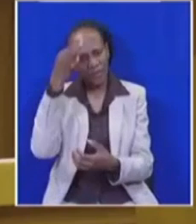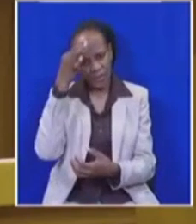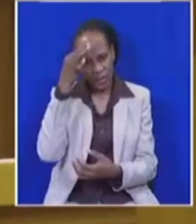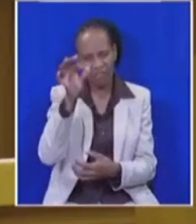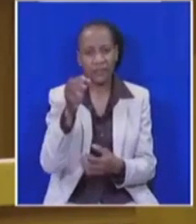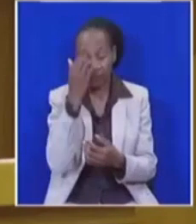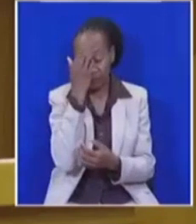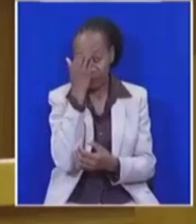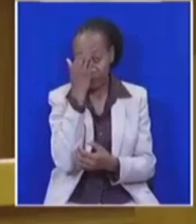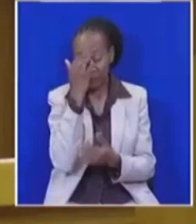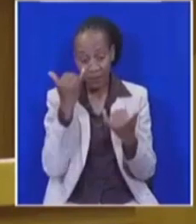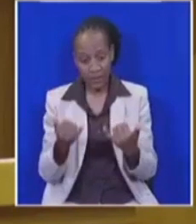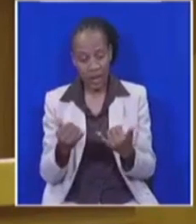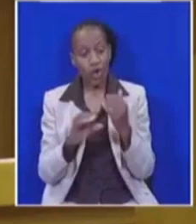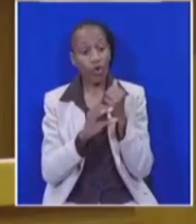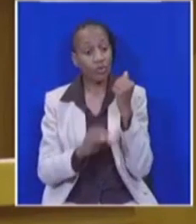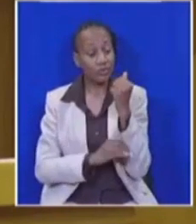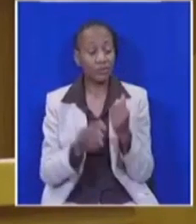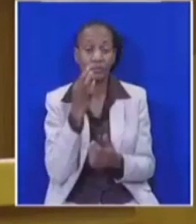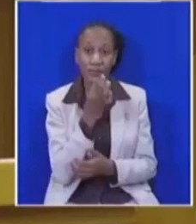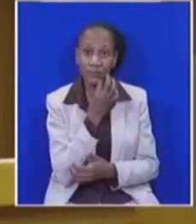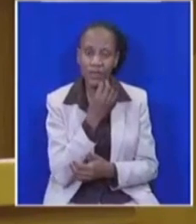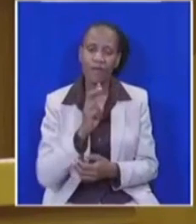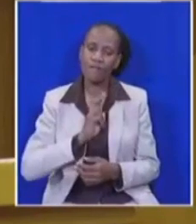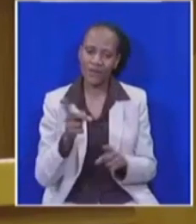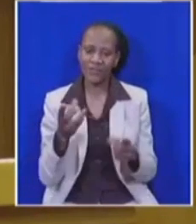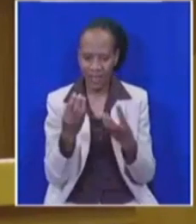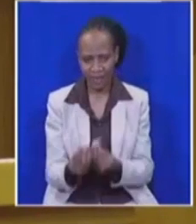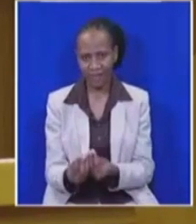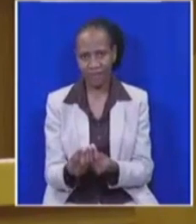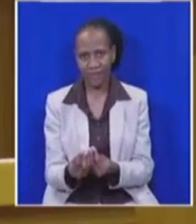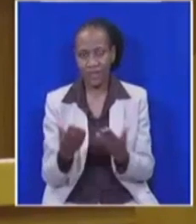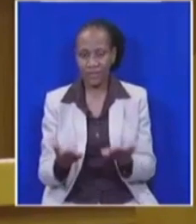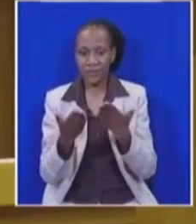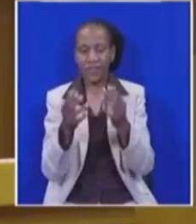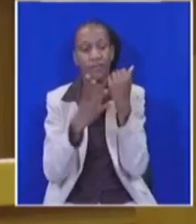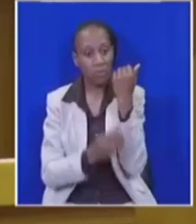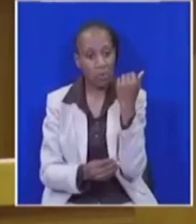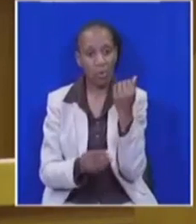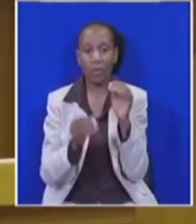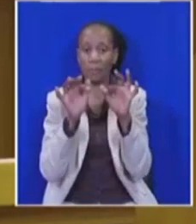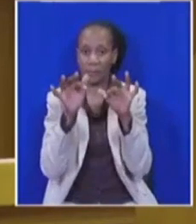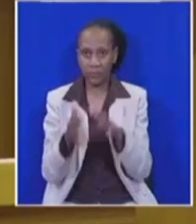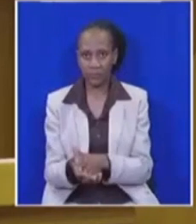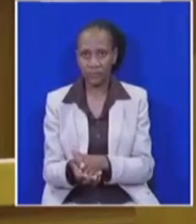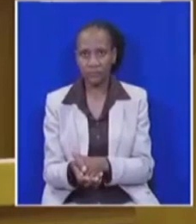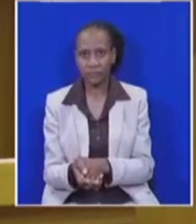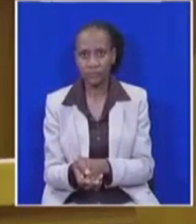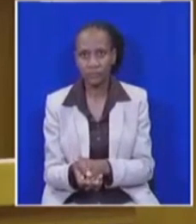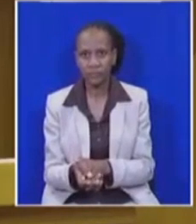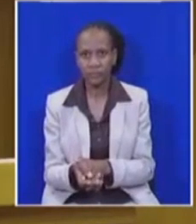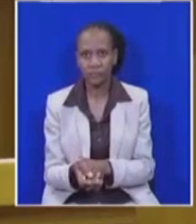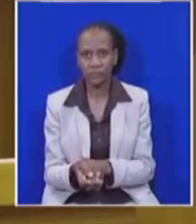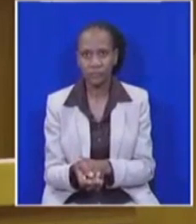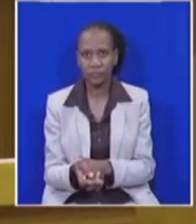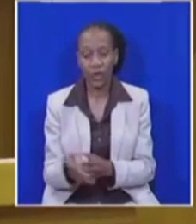For this reason, our Constitution conceived of a way to give a voice especially to the poor and marginalised and teeth that would bite